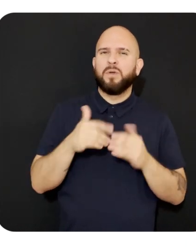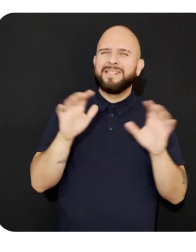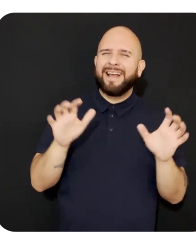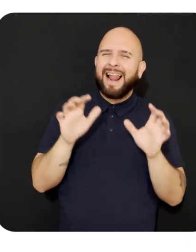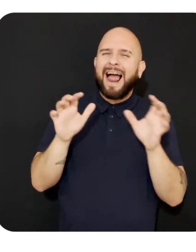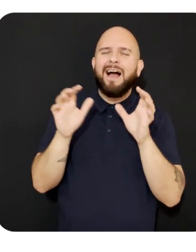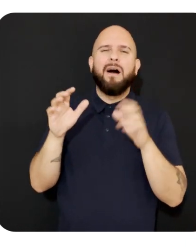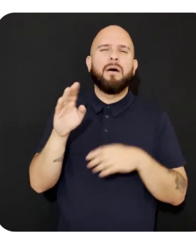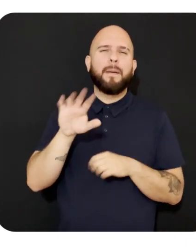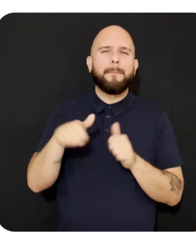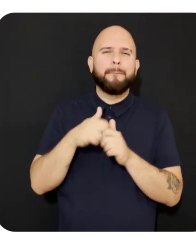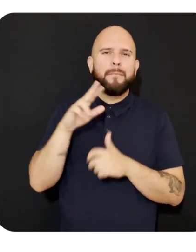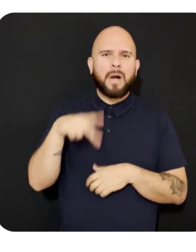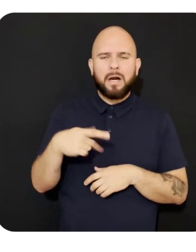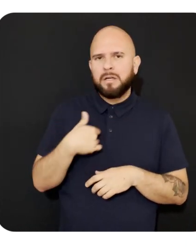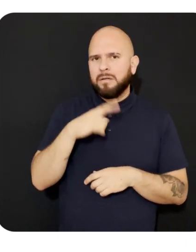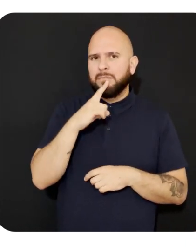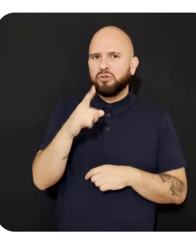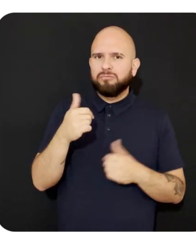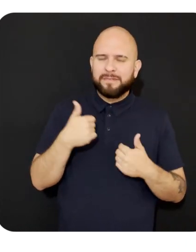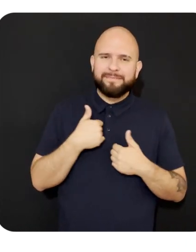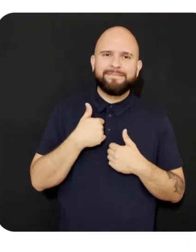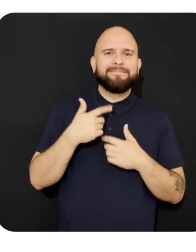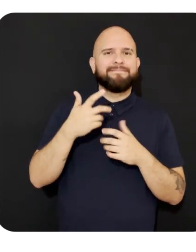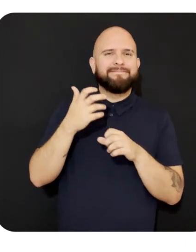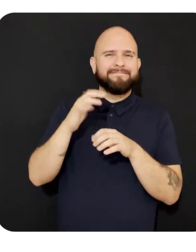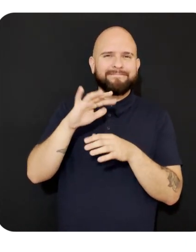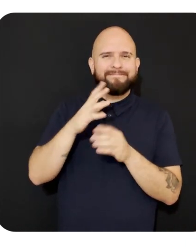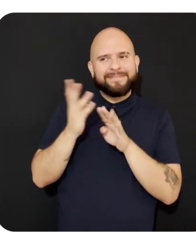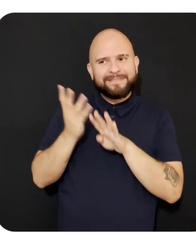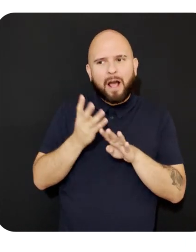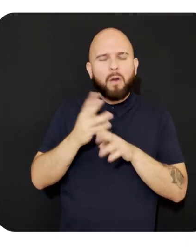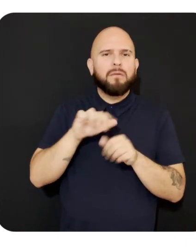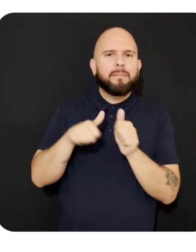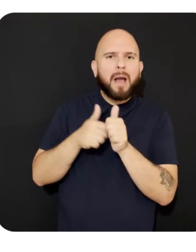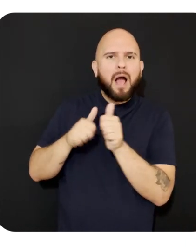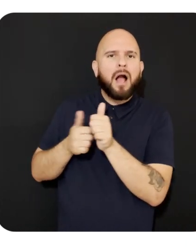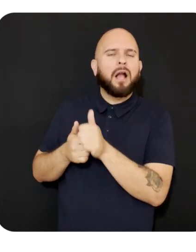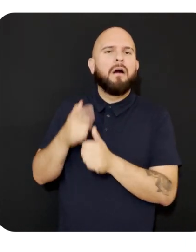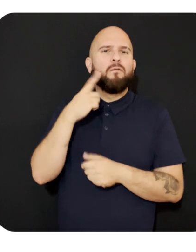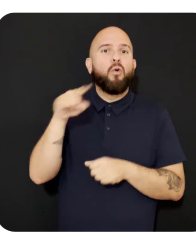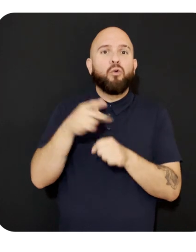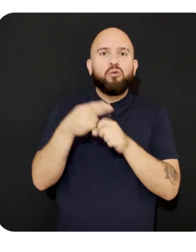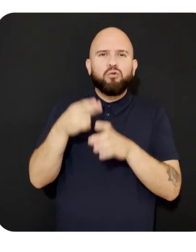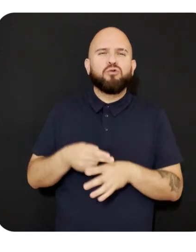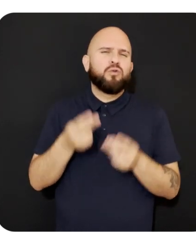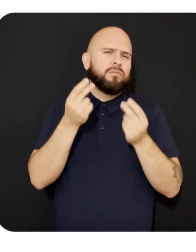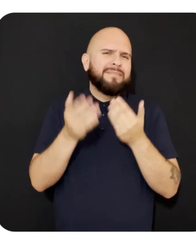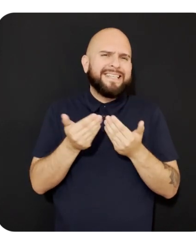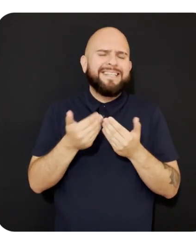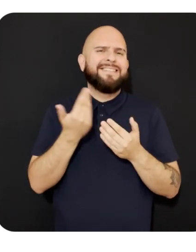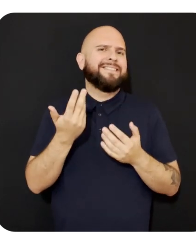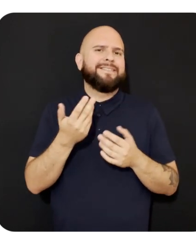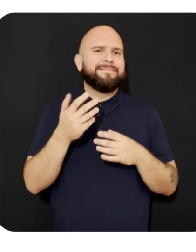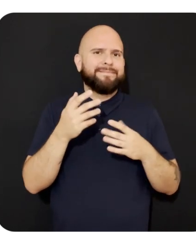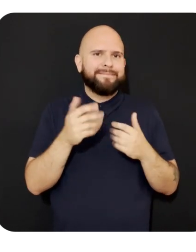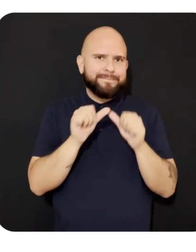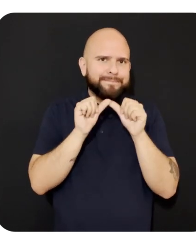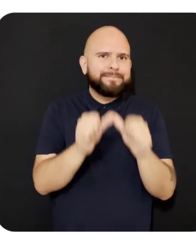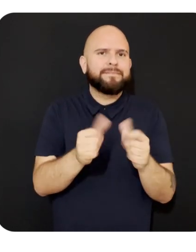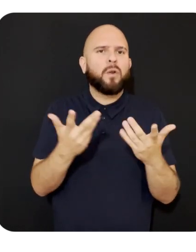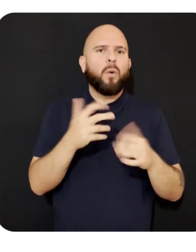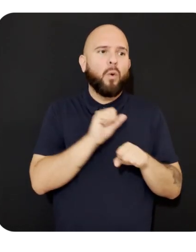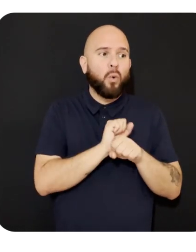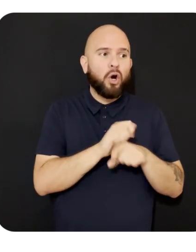to enable all apps to automatically backup user save data, so they can easily pick up where they left off. Cloud backup